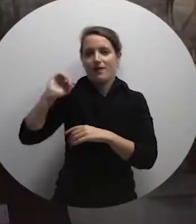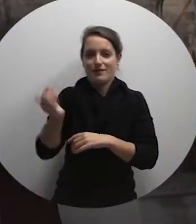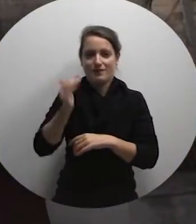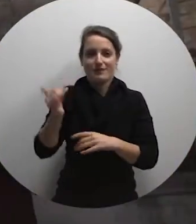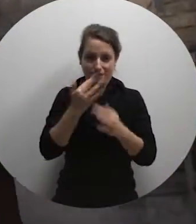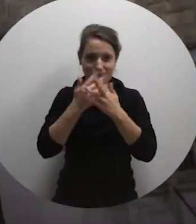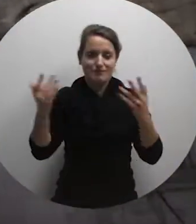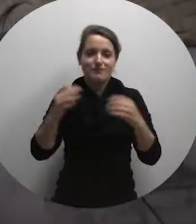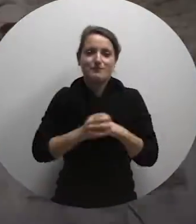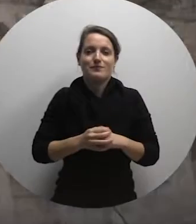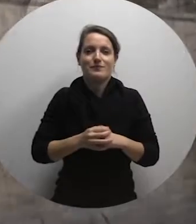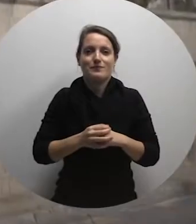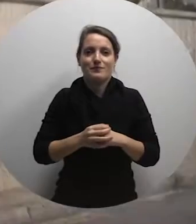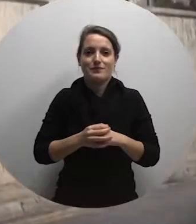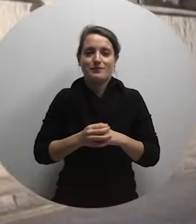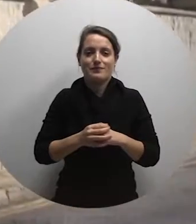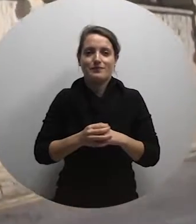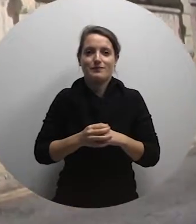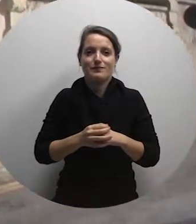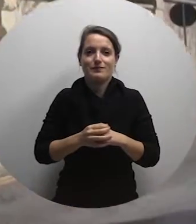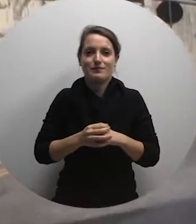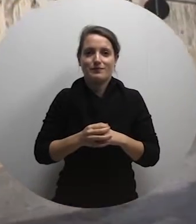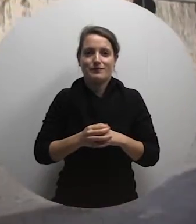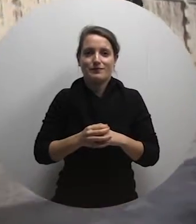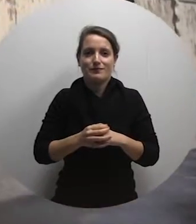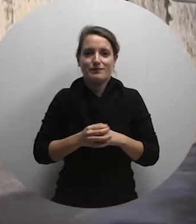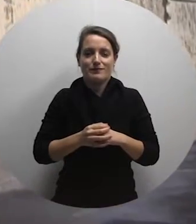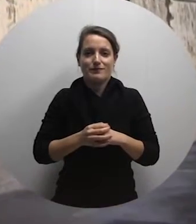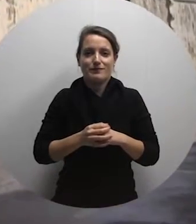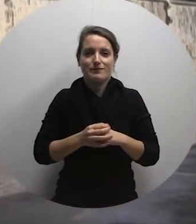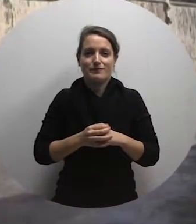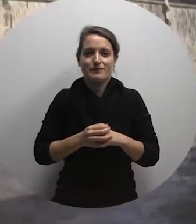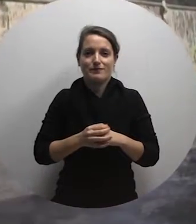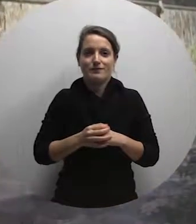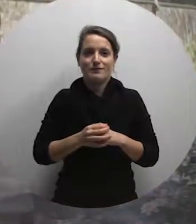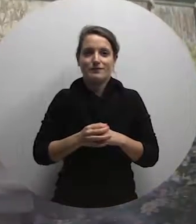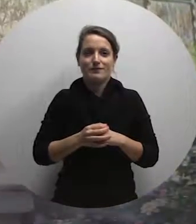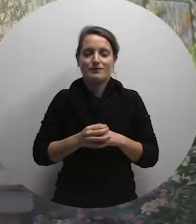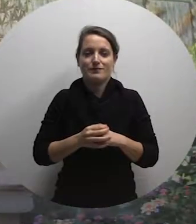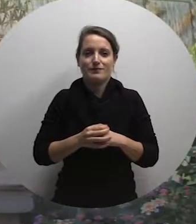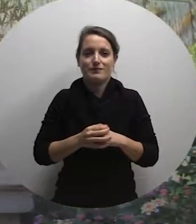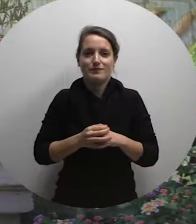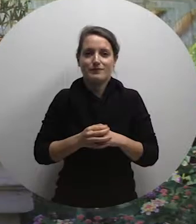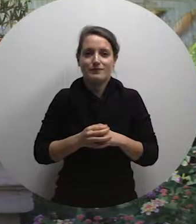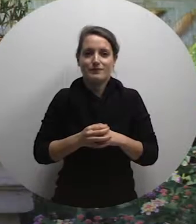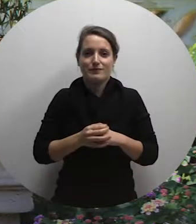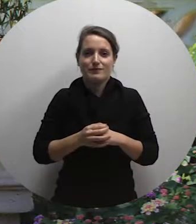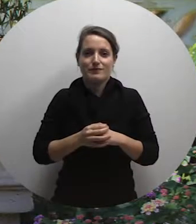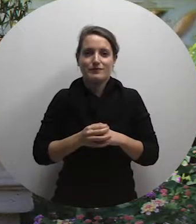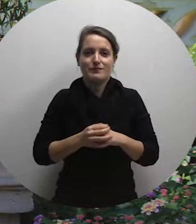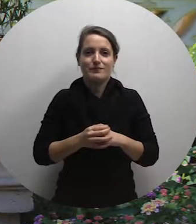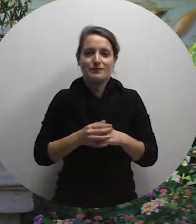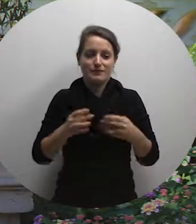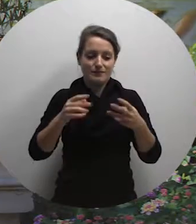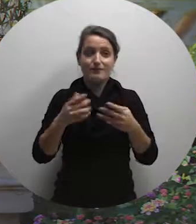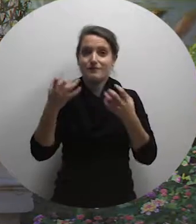The motto of Balzane is in fact Hortibus undique septa, meaning Surrounded by Gardens.